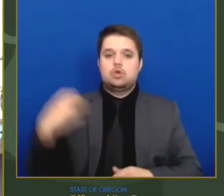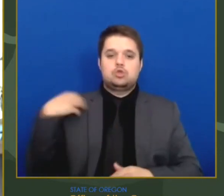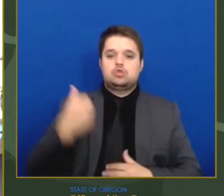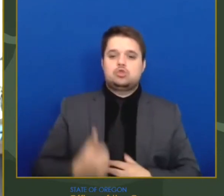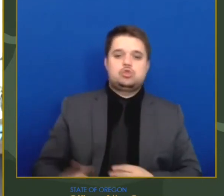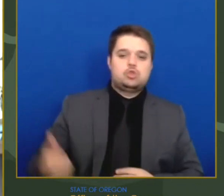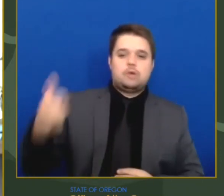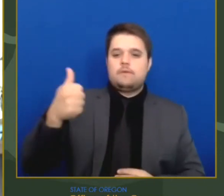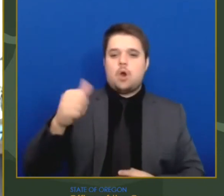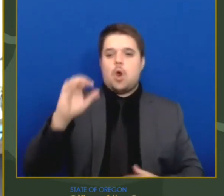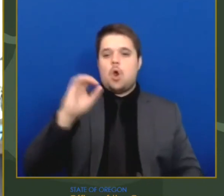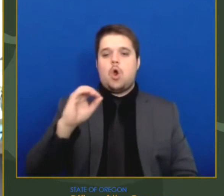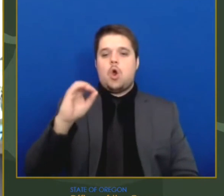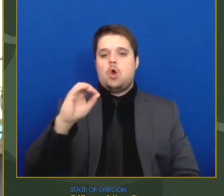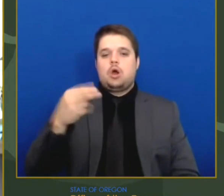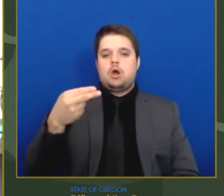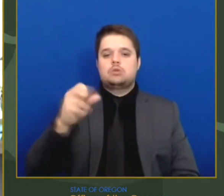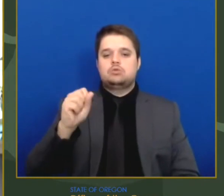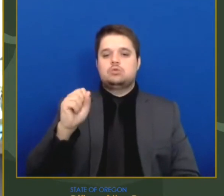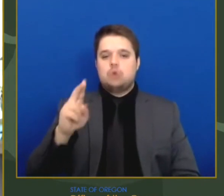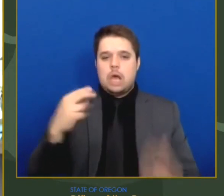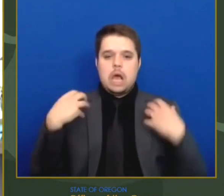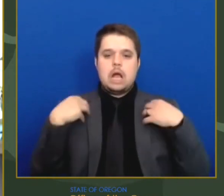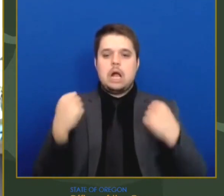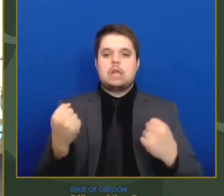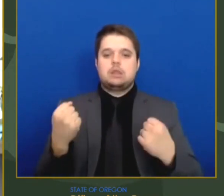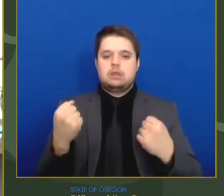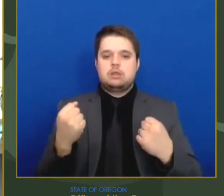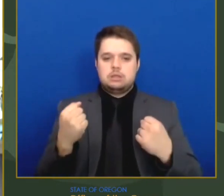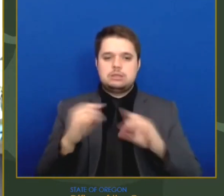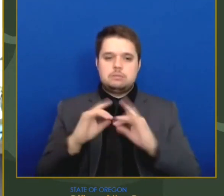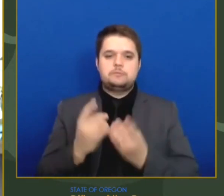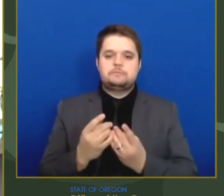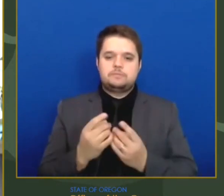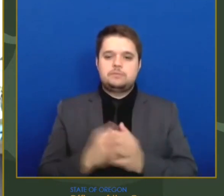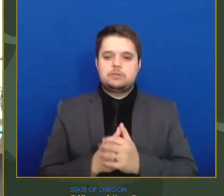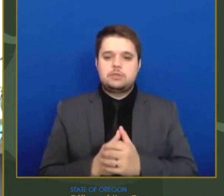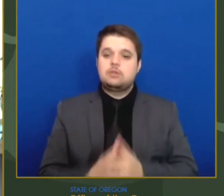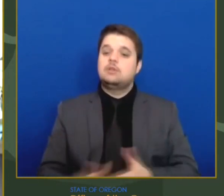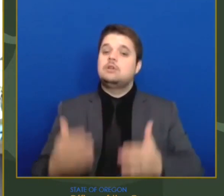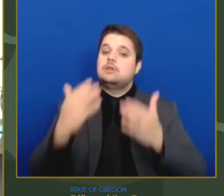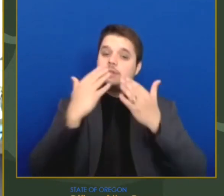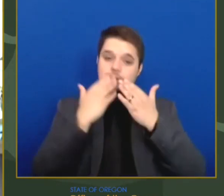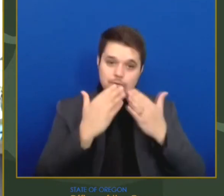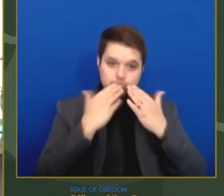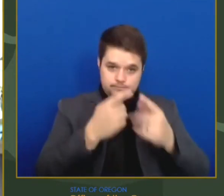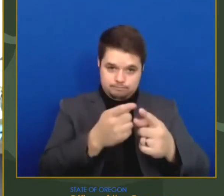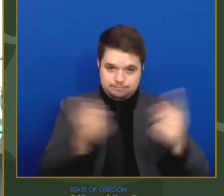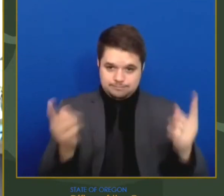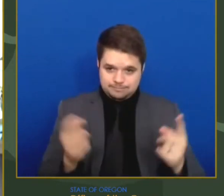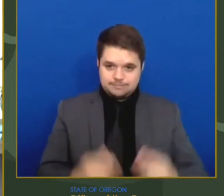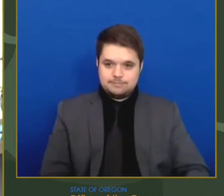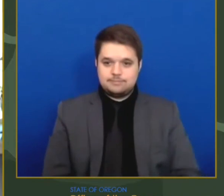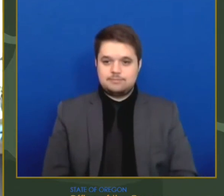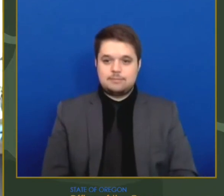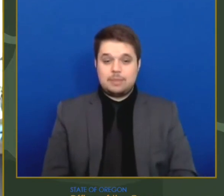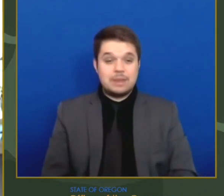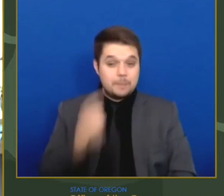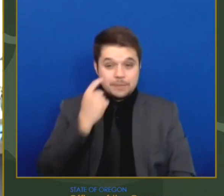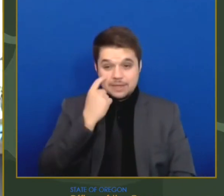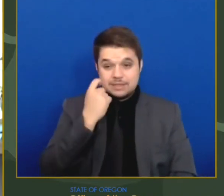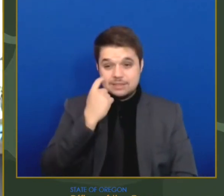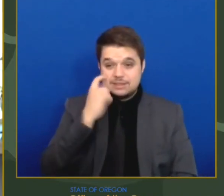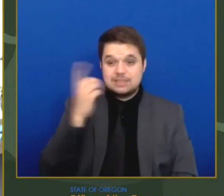allowing me to speak with you again today. I'm encouraged by the projections that Dr. Seidlinger has just shared with us about COVID